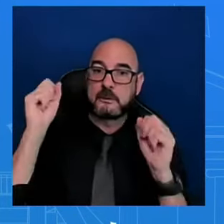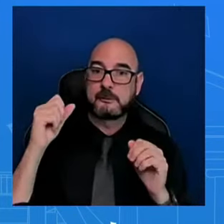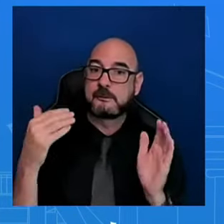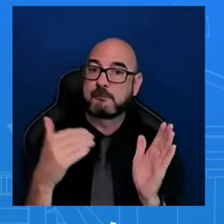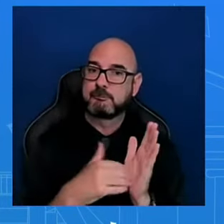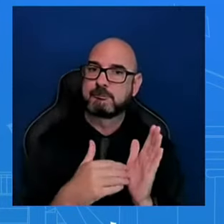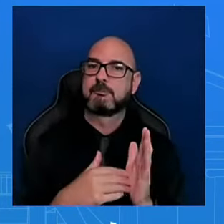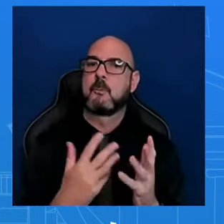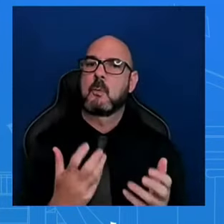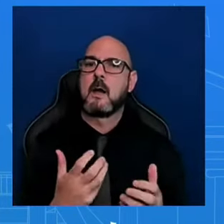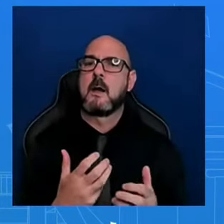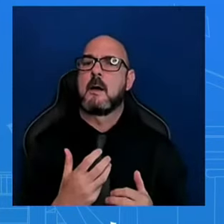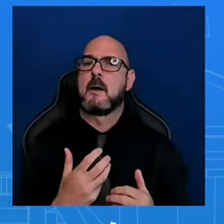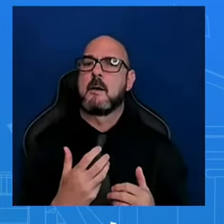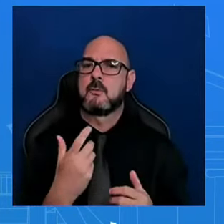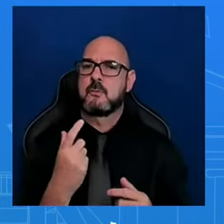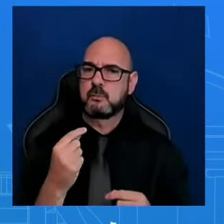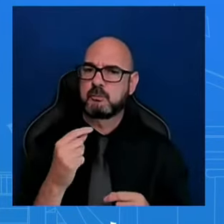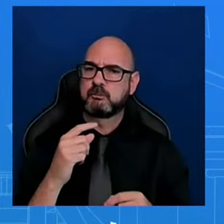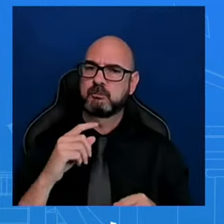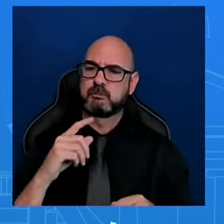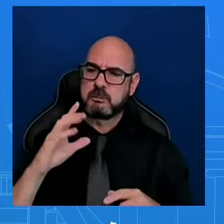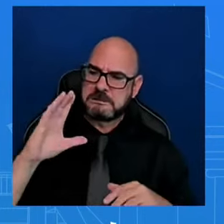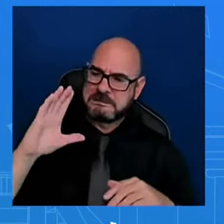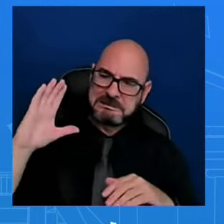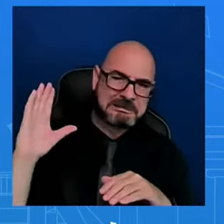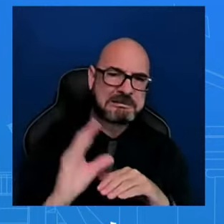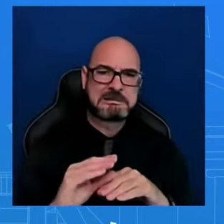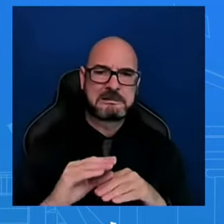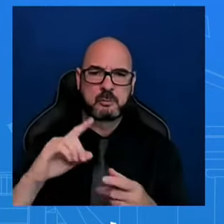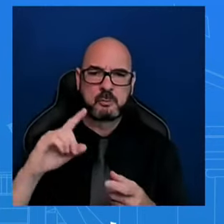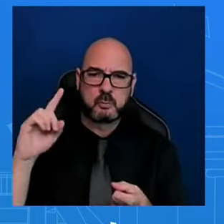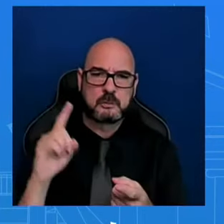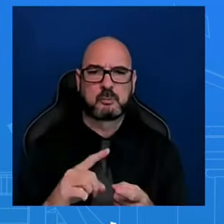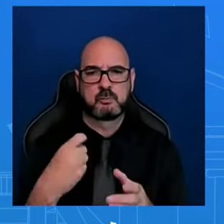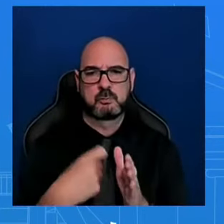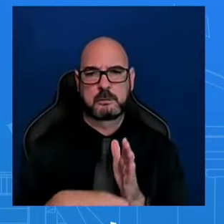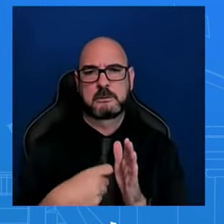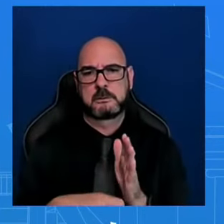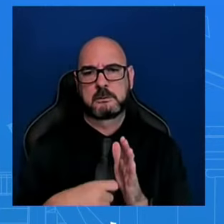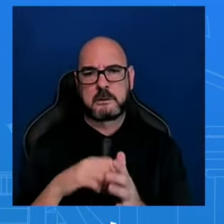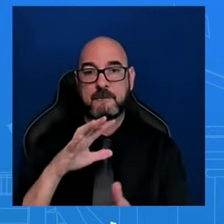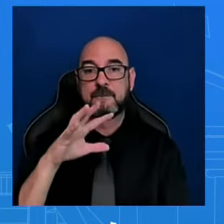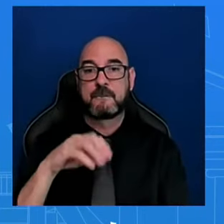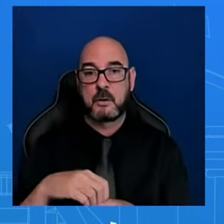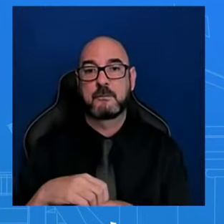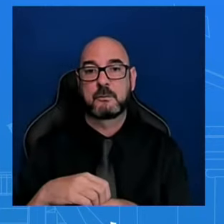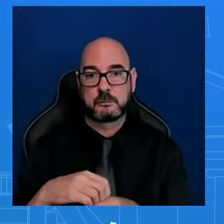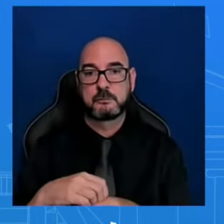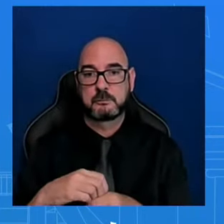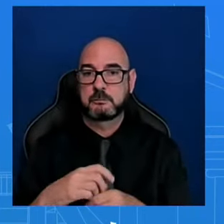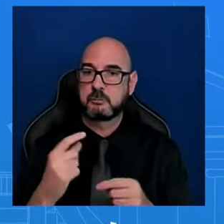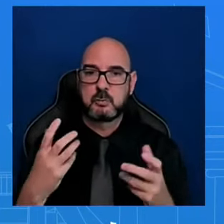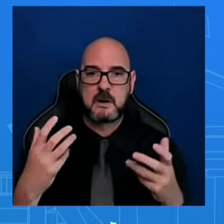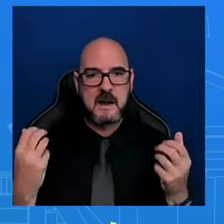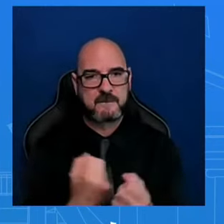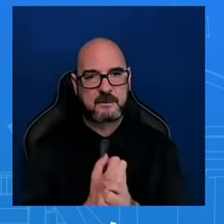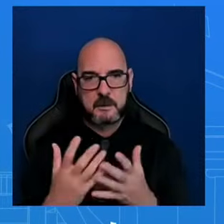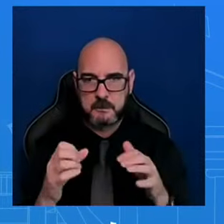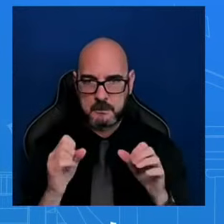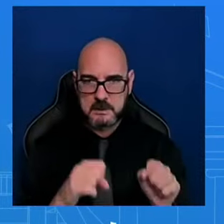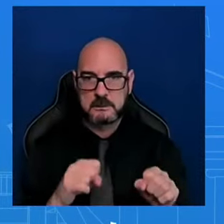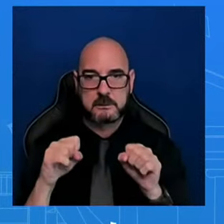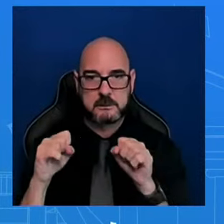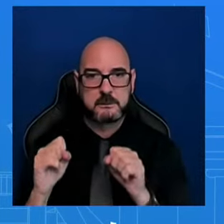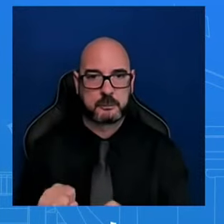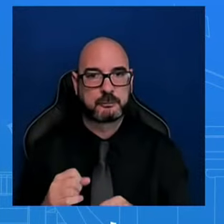to lower cost, lower prices. This is part of that. And also do everything that we can to deal with a climate crisis. And